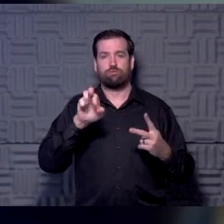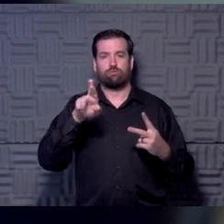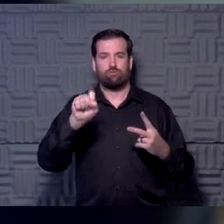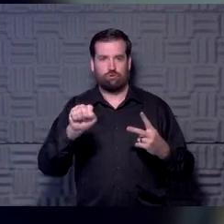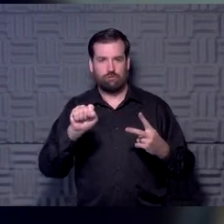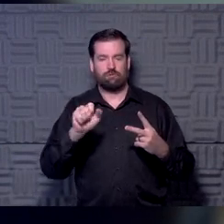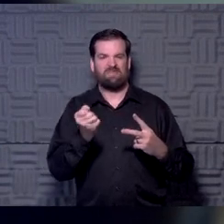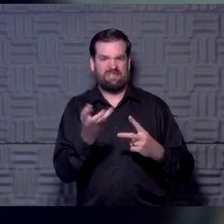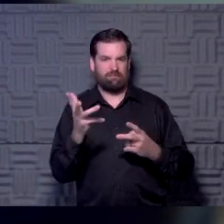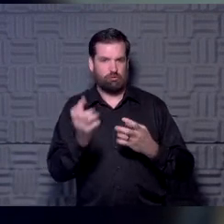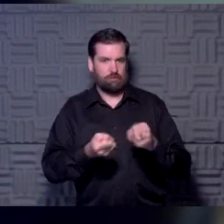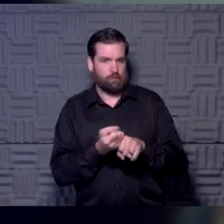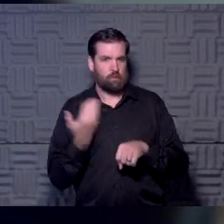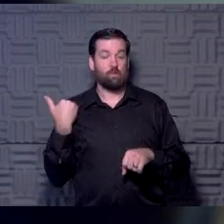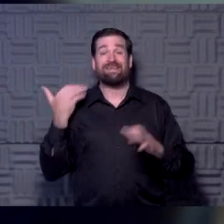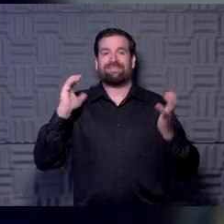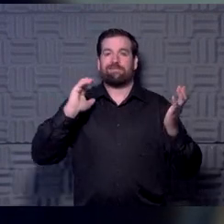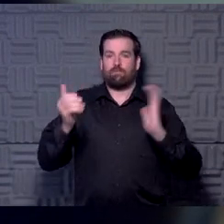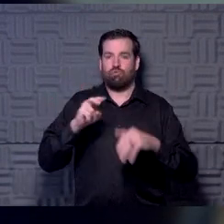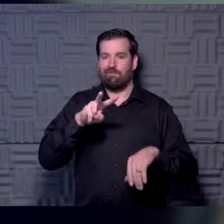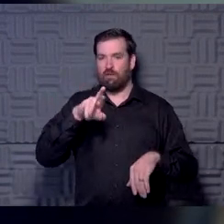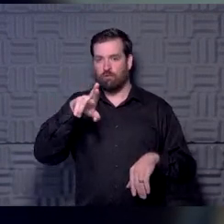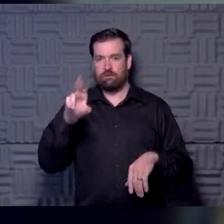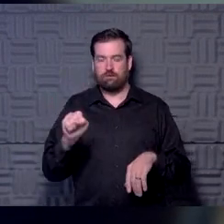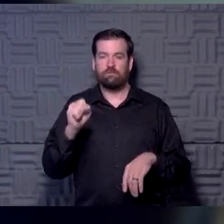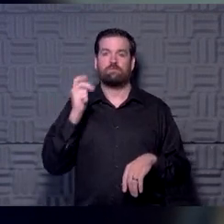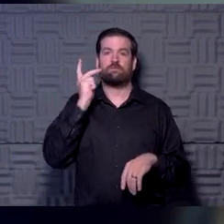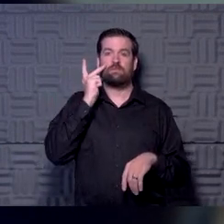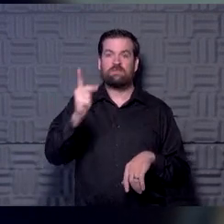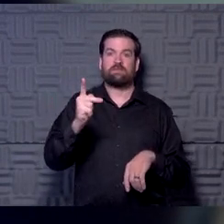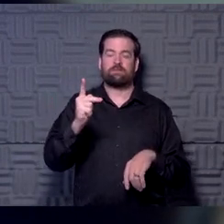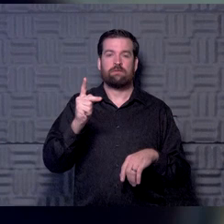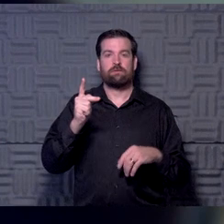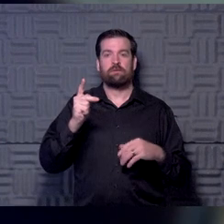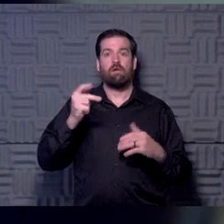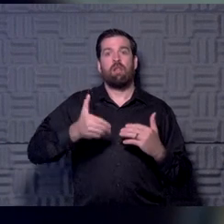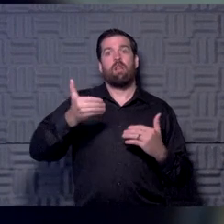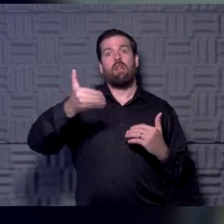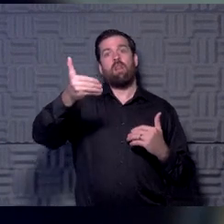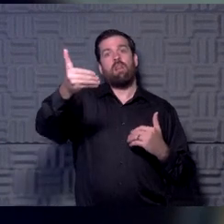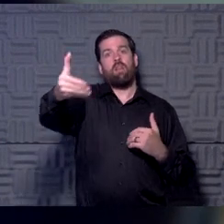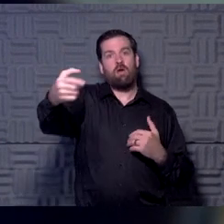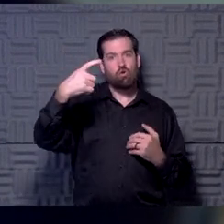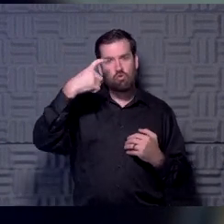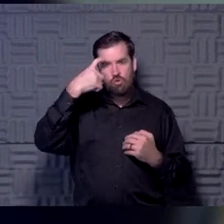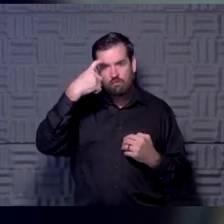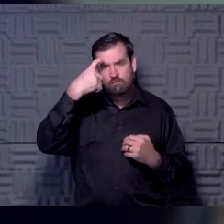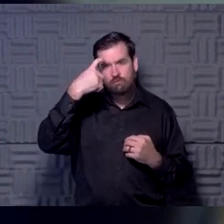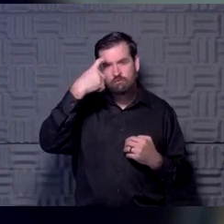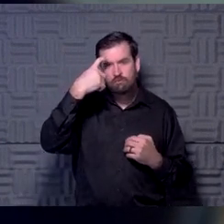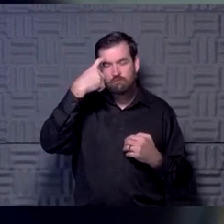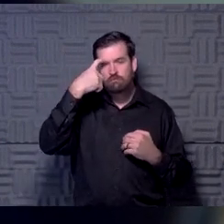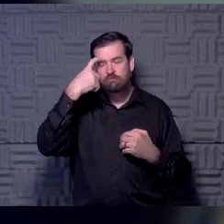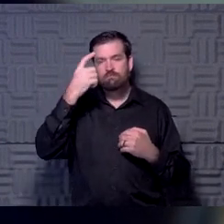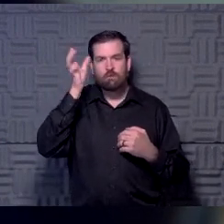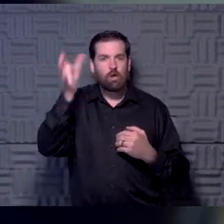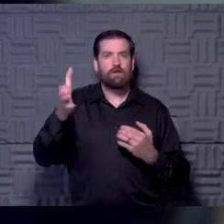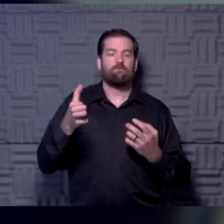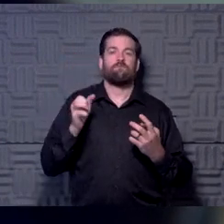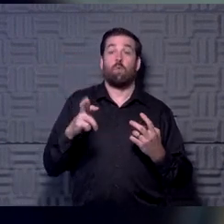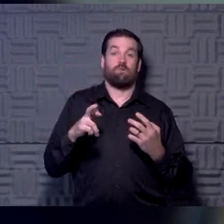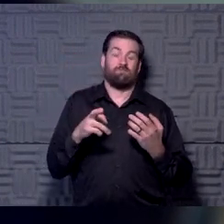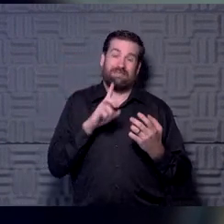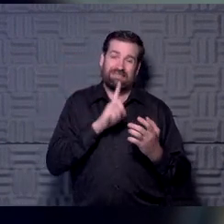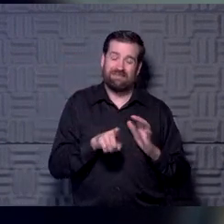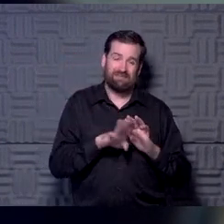which were similar viruses, where we would see these long-term neurocognitive or really at a very basic